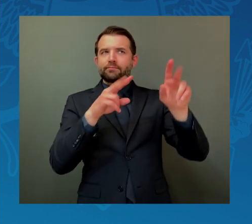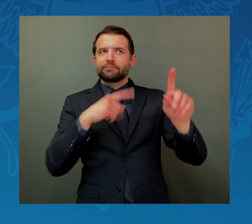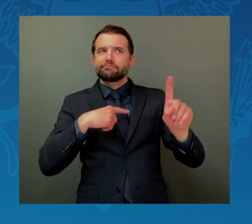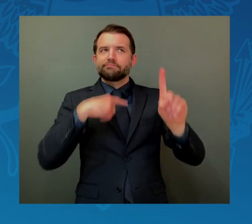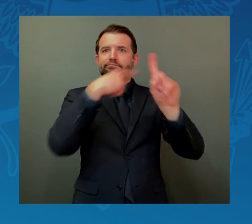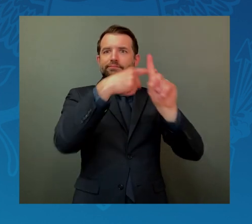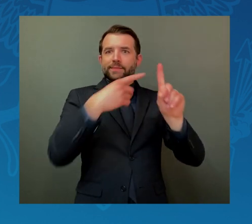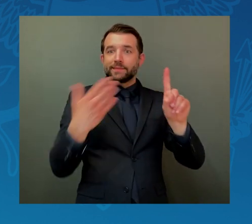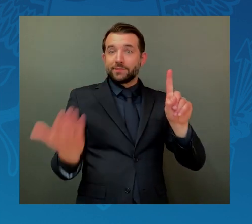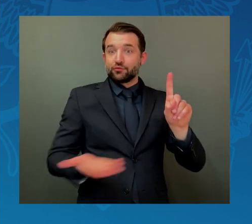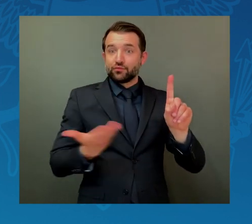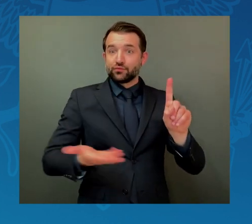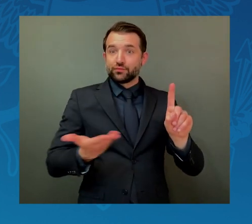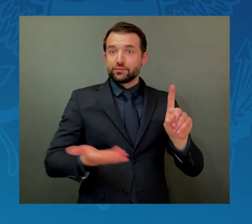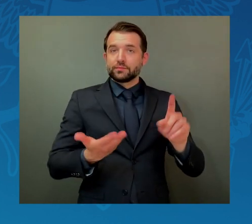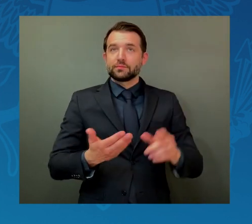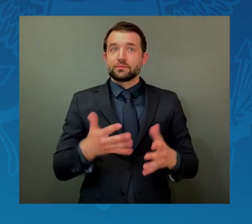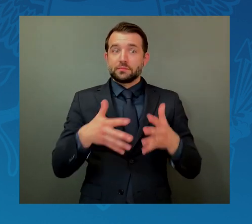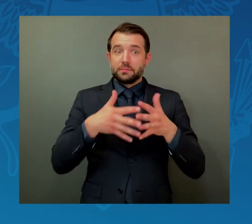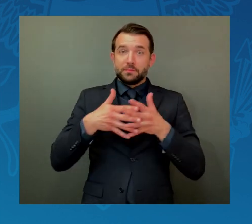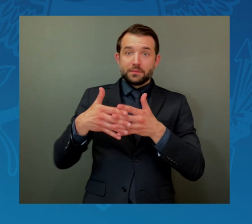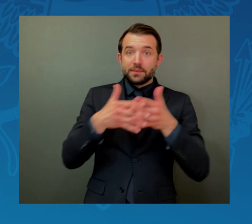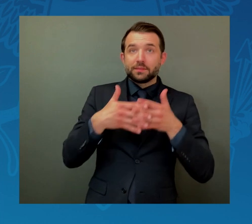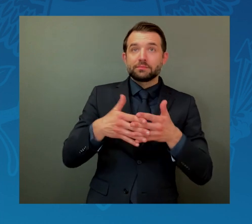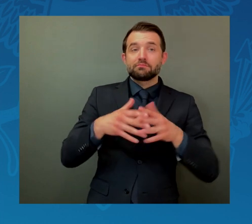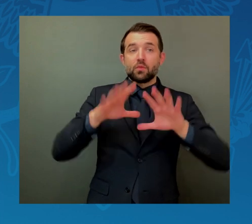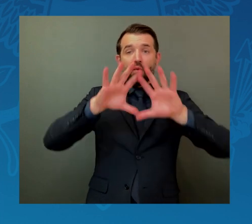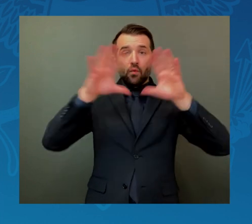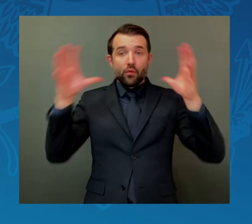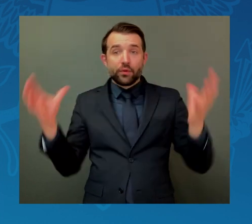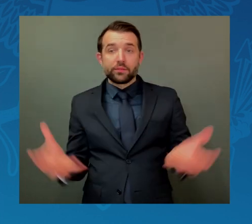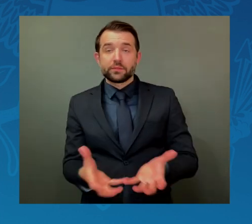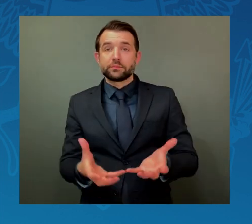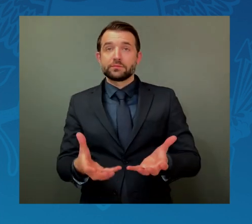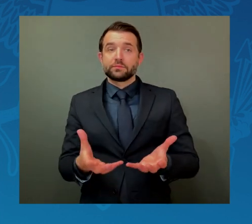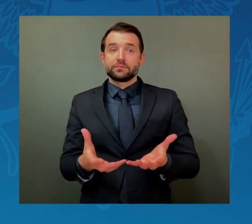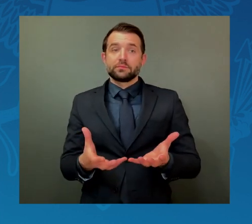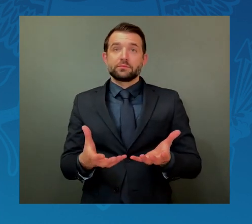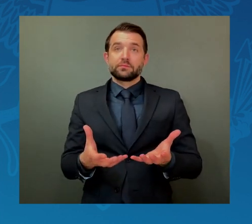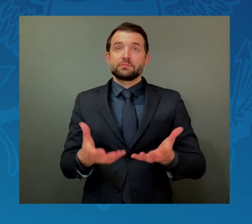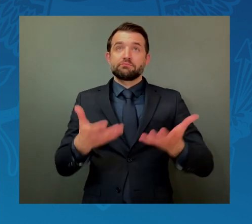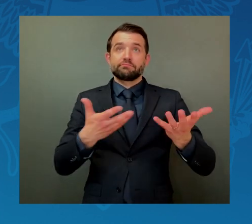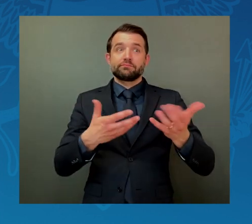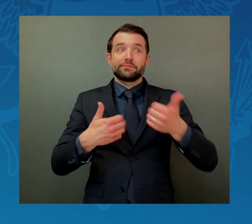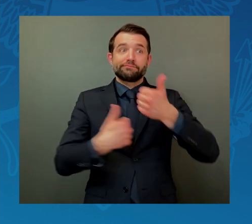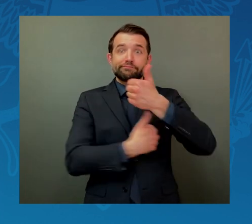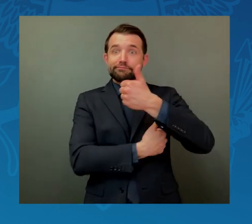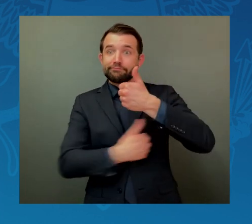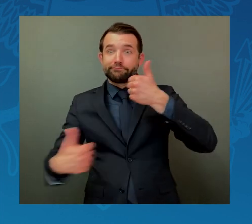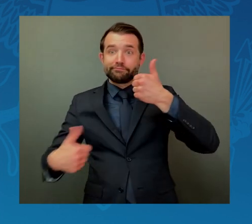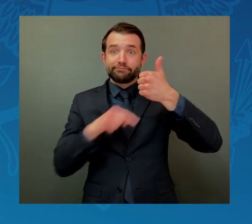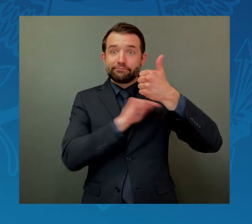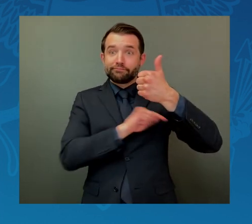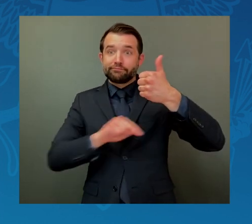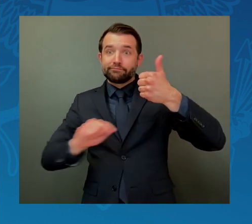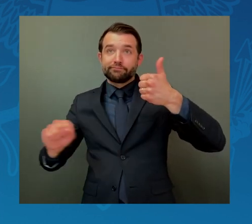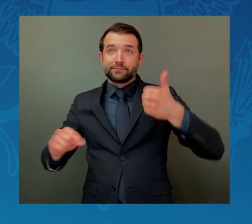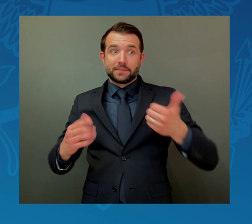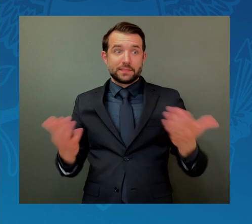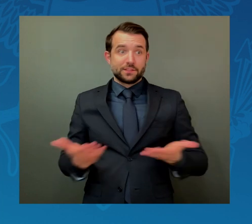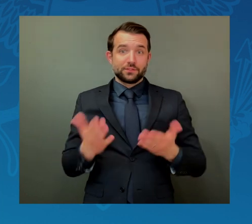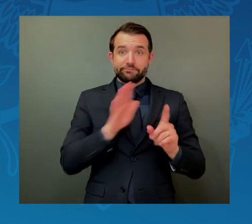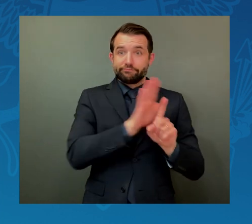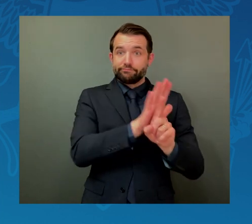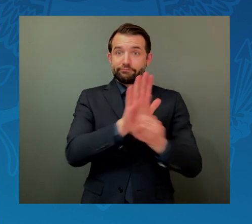abroad. And our administration, with the help of all of you here on this base, we're going to